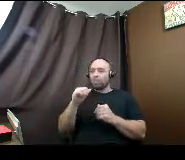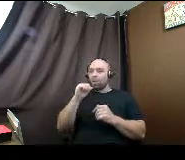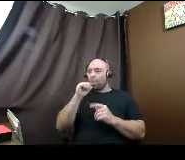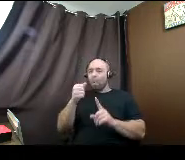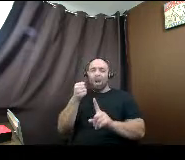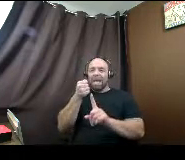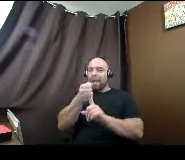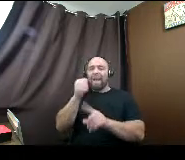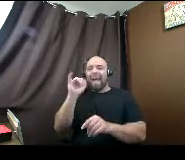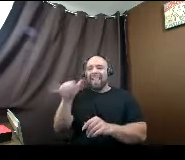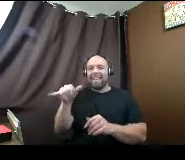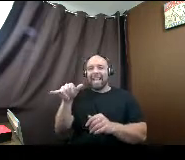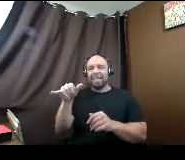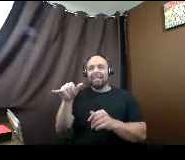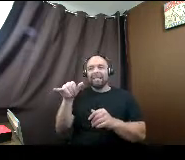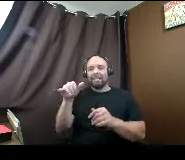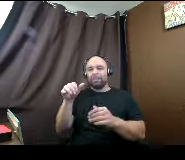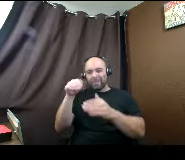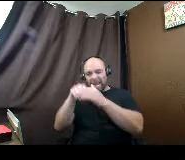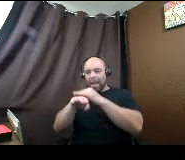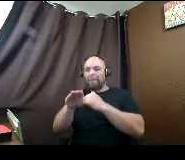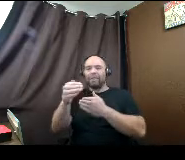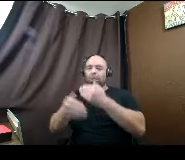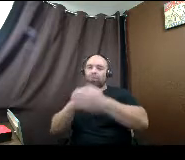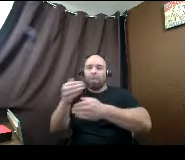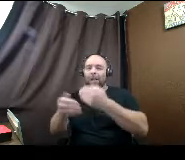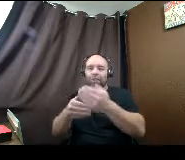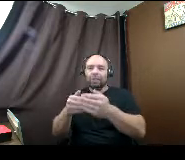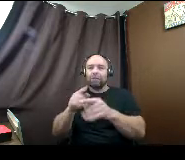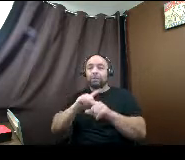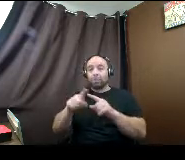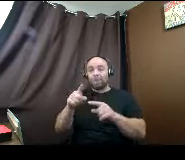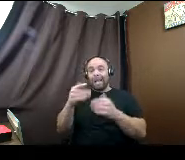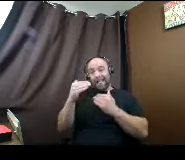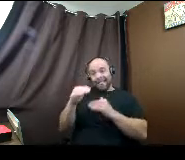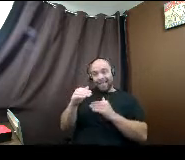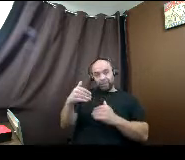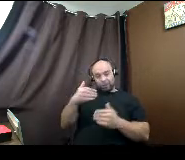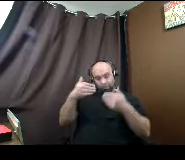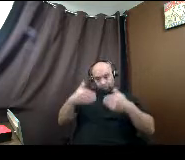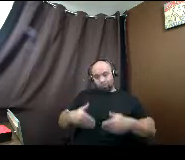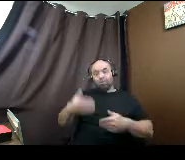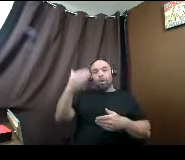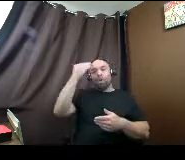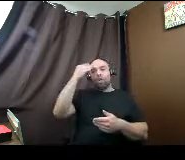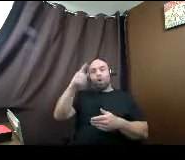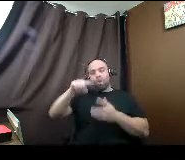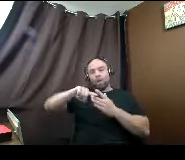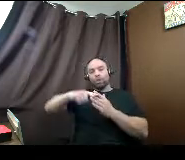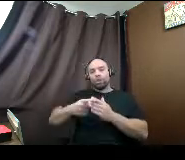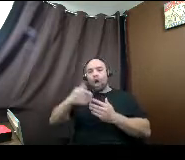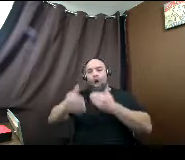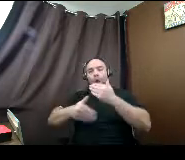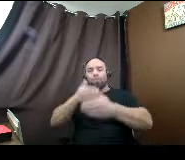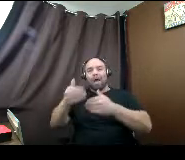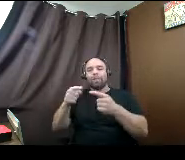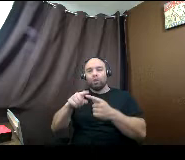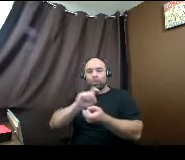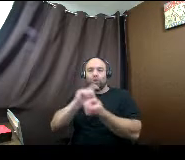process, but at least then you know that you're admitted to that school. You've started the process to do a change of income.